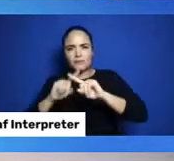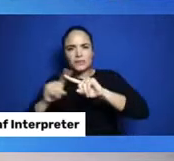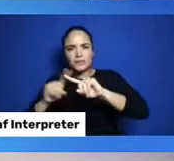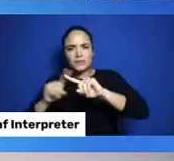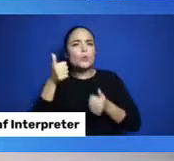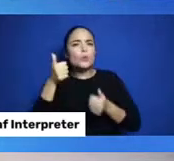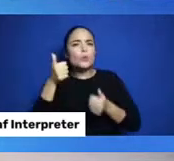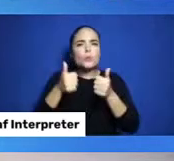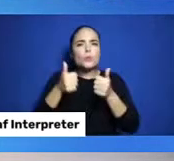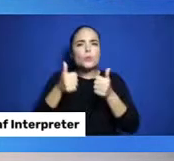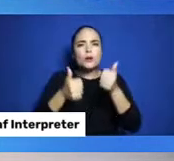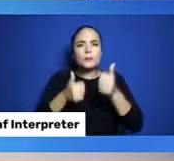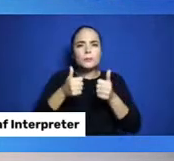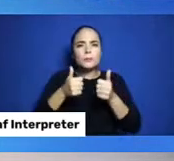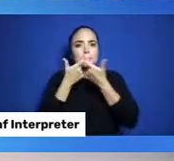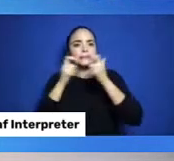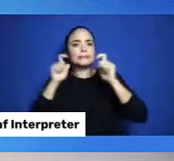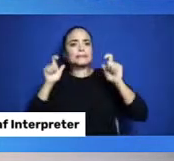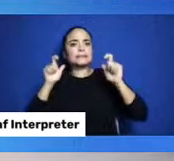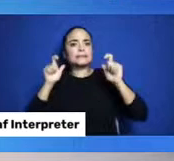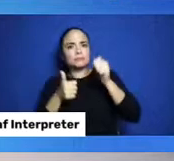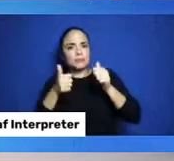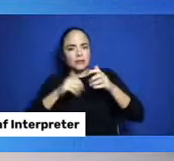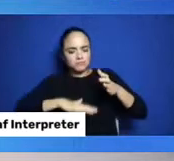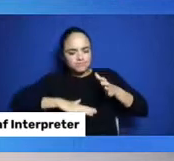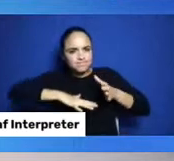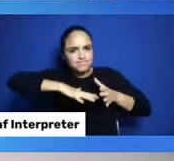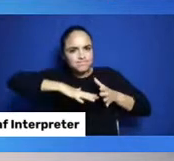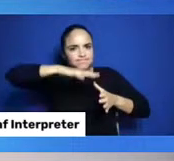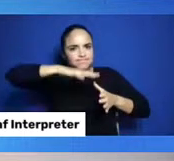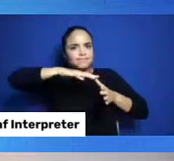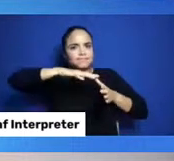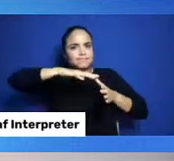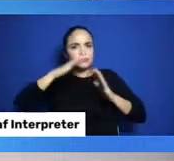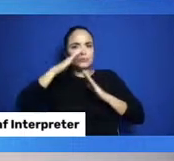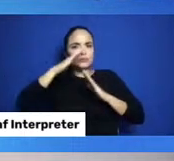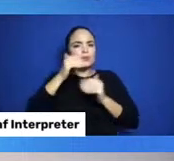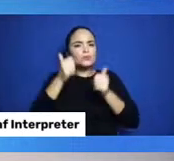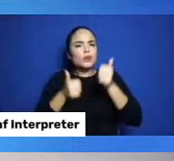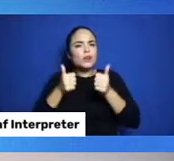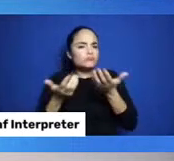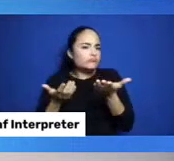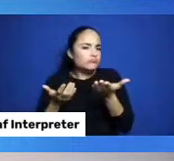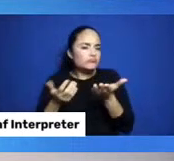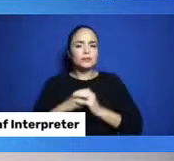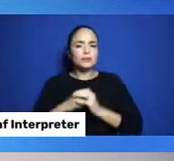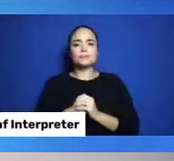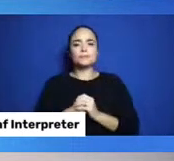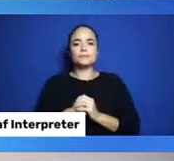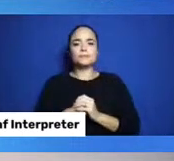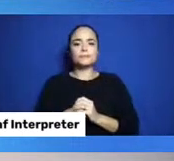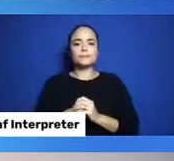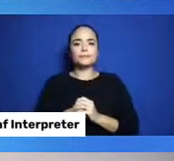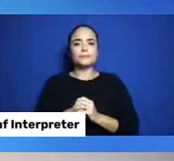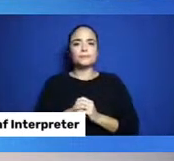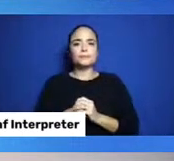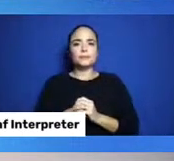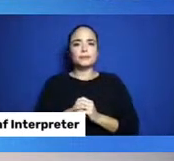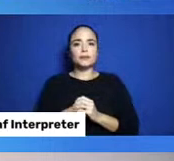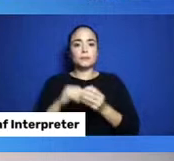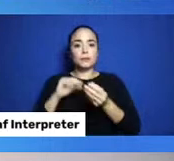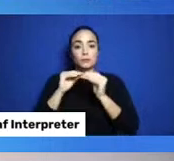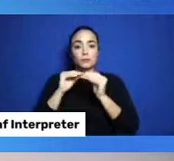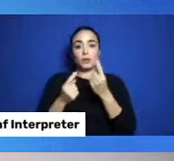bit about these containers. Container number one is a basket made out of ash. From an ash tree.